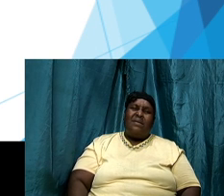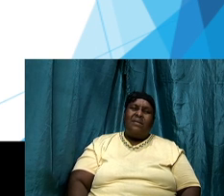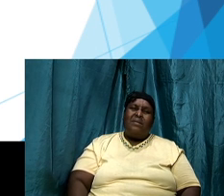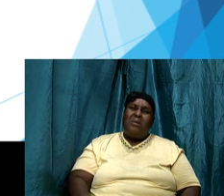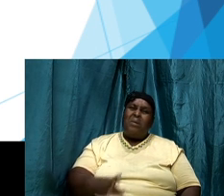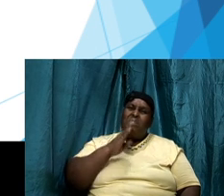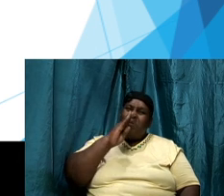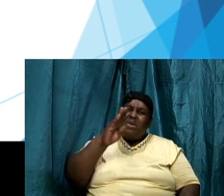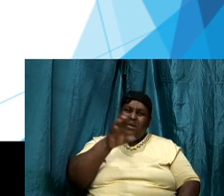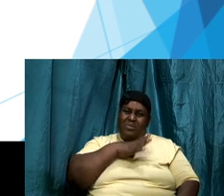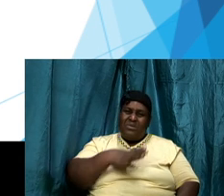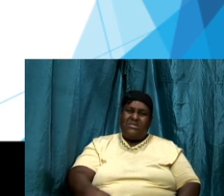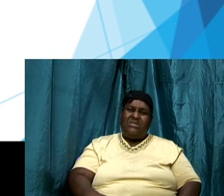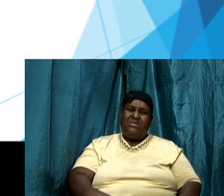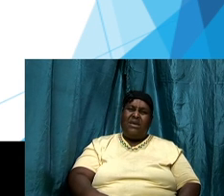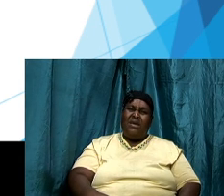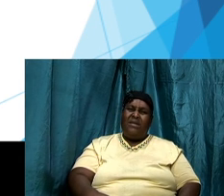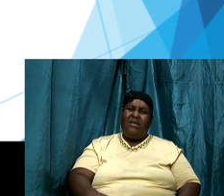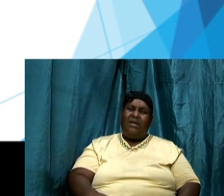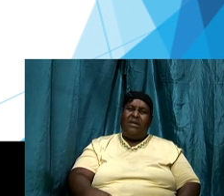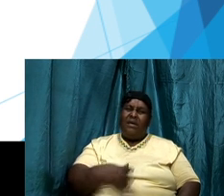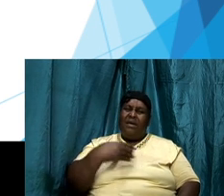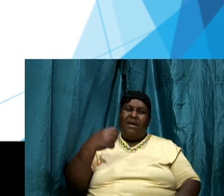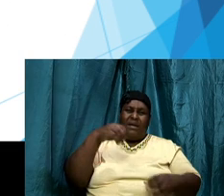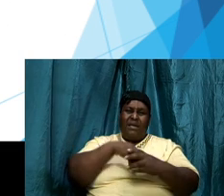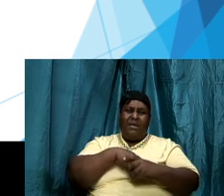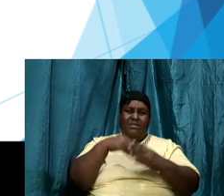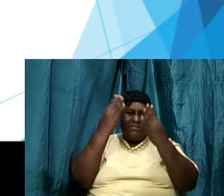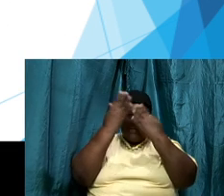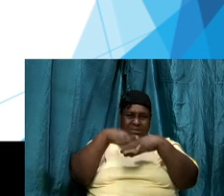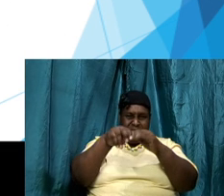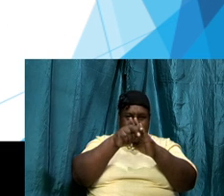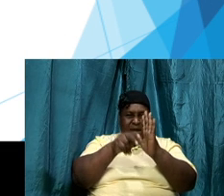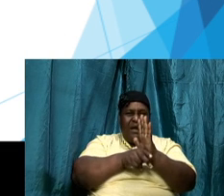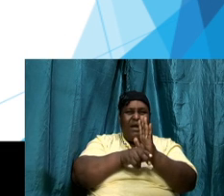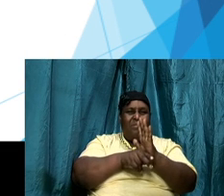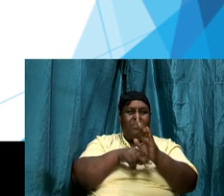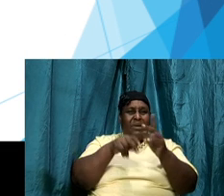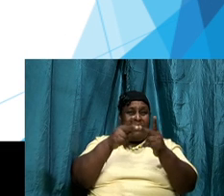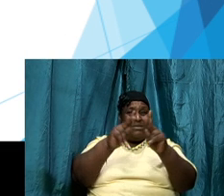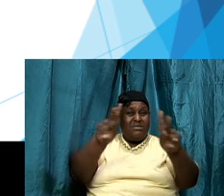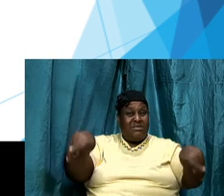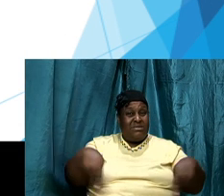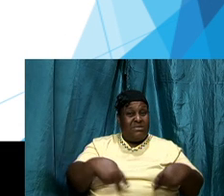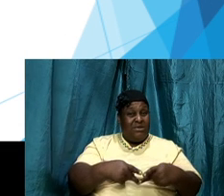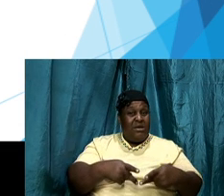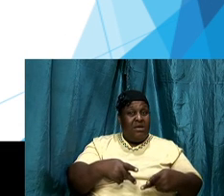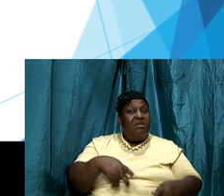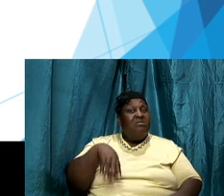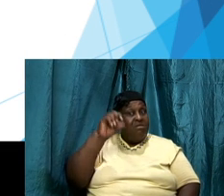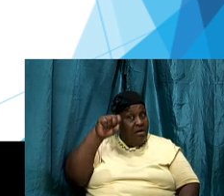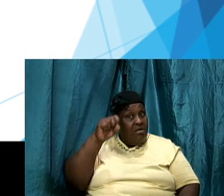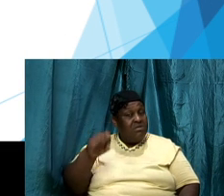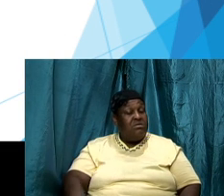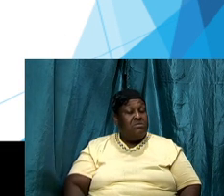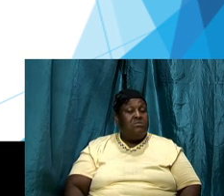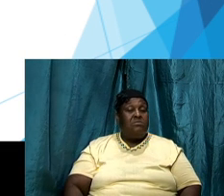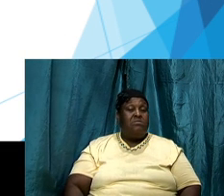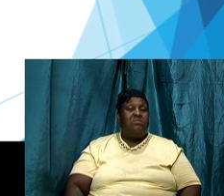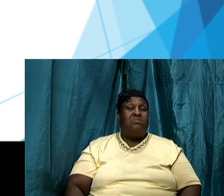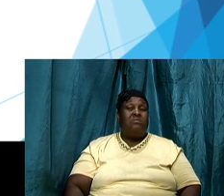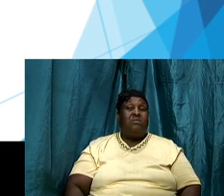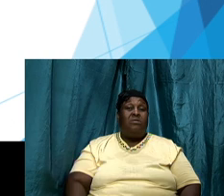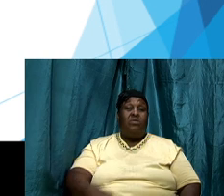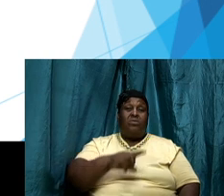in fact there are those who are Christians and I use the word in a semicolon or with a